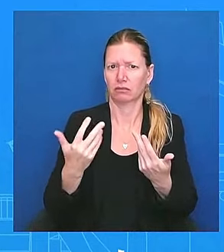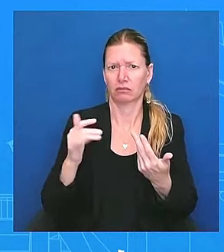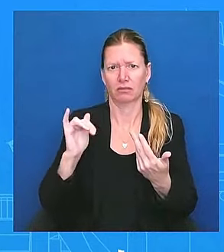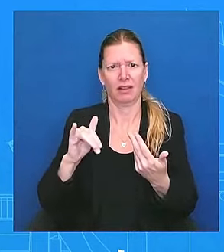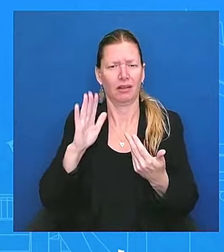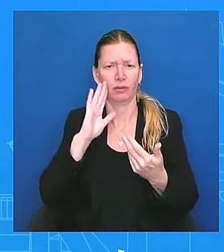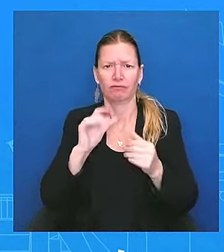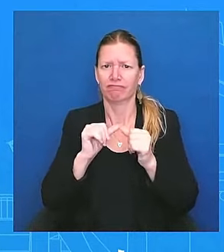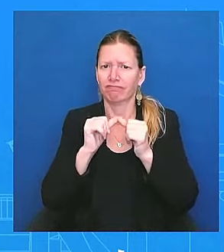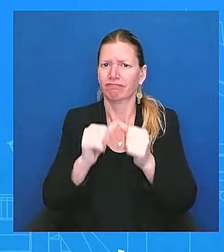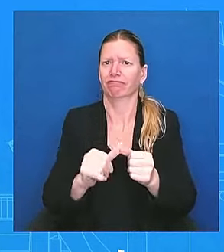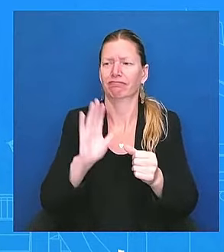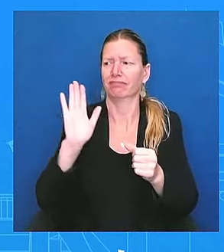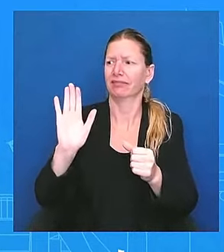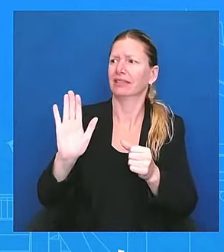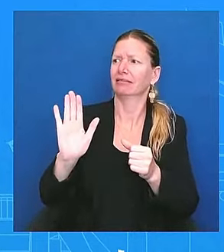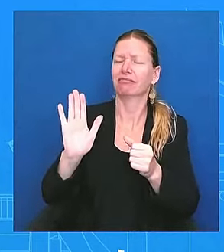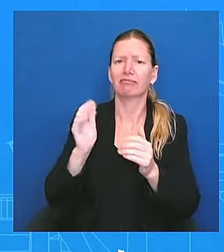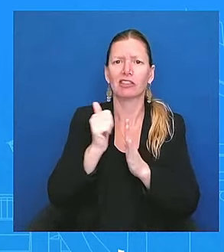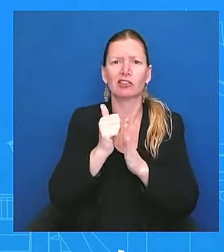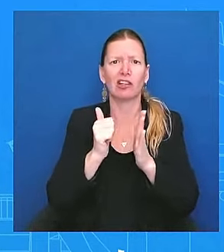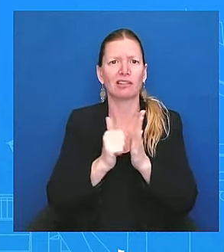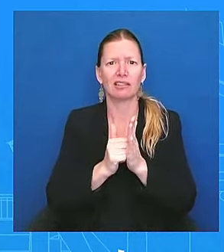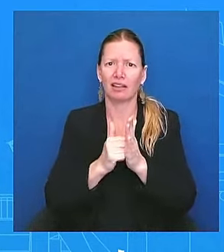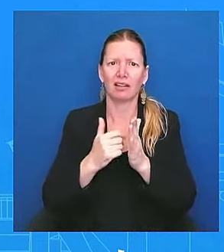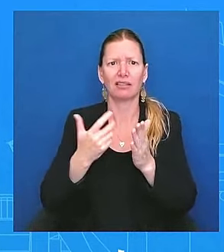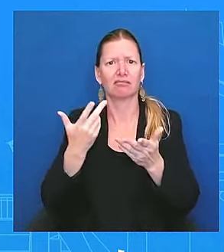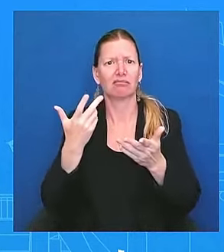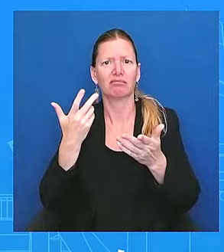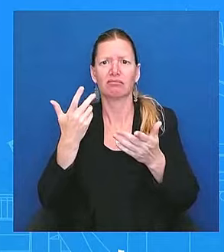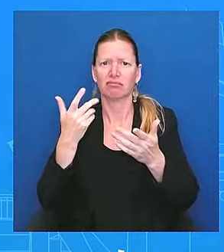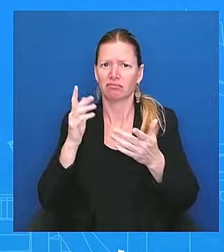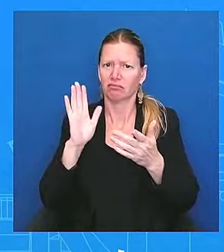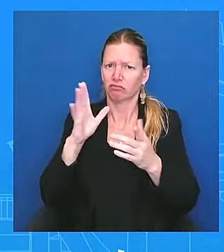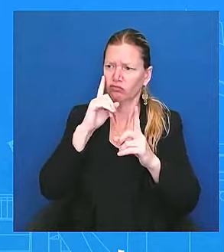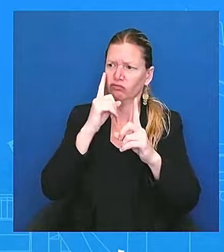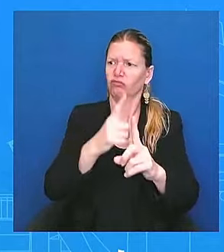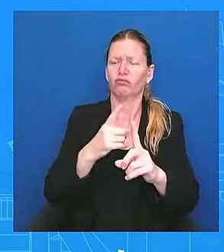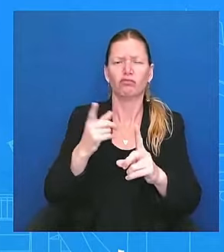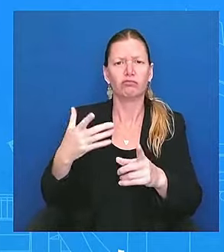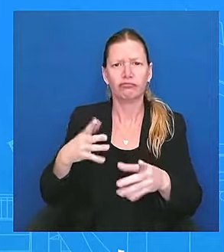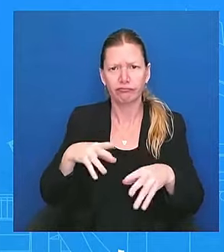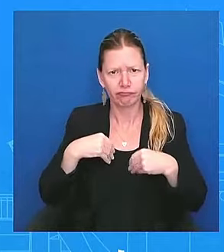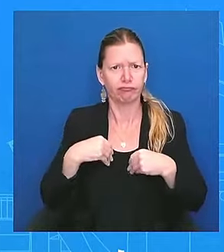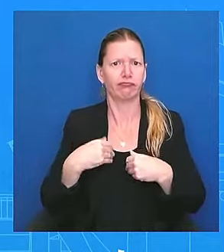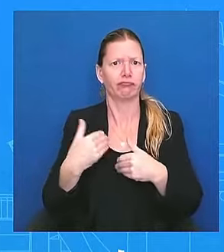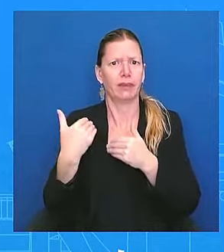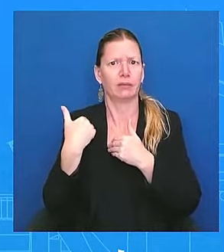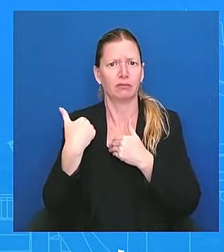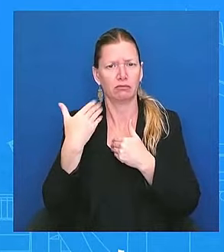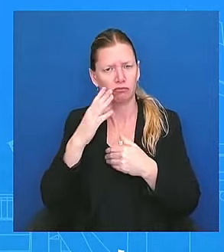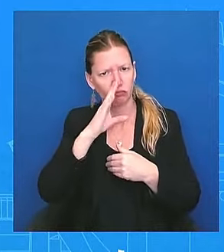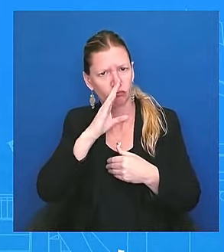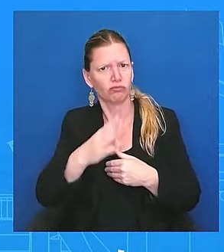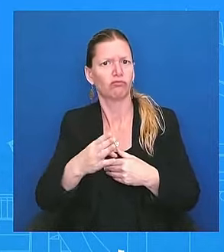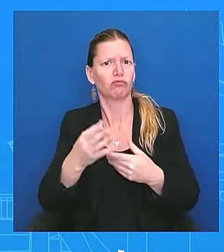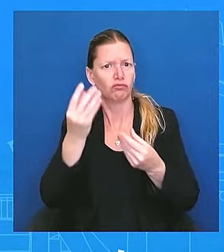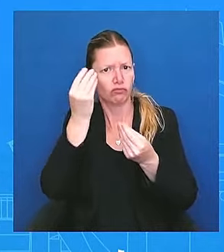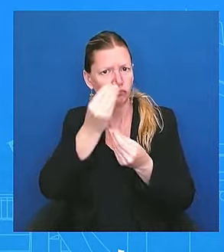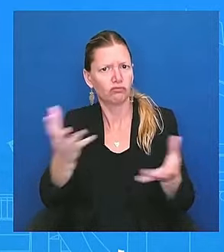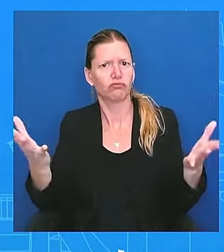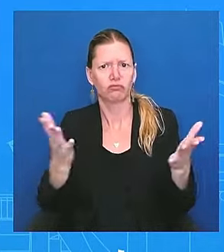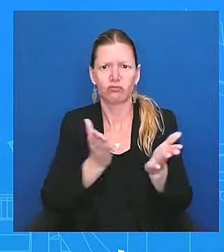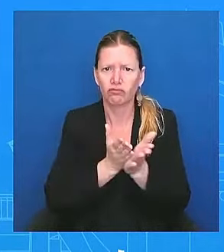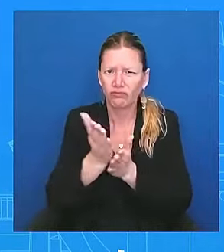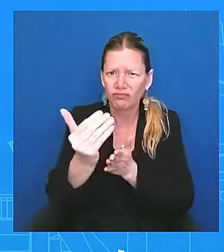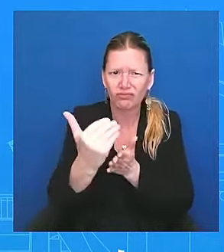that's what he wanted to do. He wanted to get that out there and for people to hear directly from him as he has been doing since, since Friday of last week. It just seems like